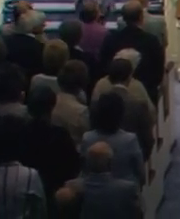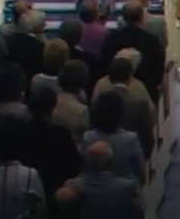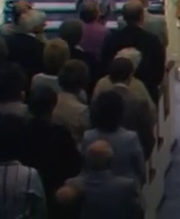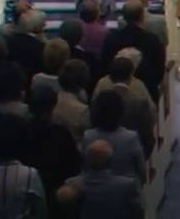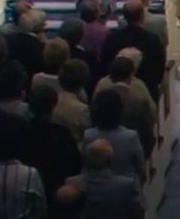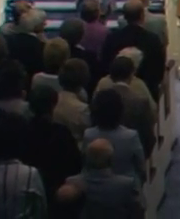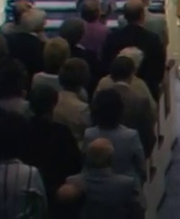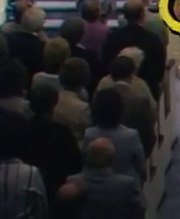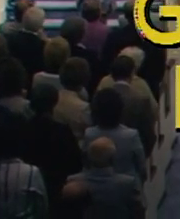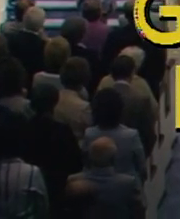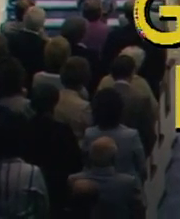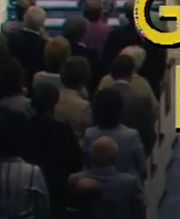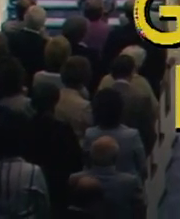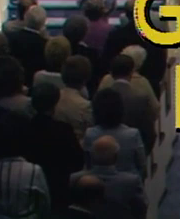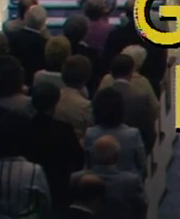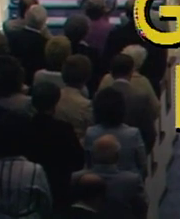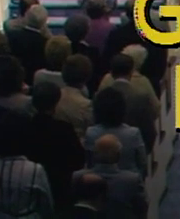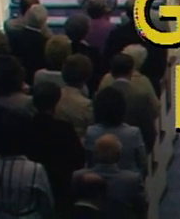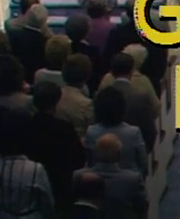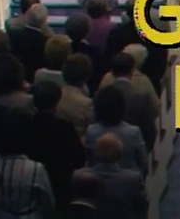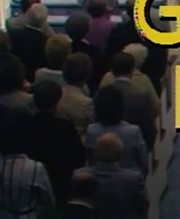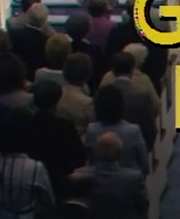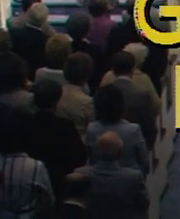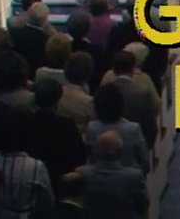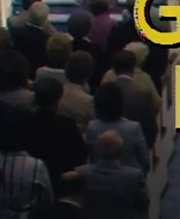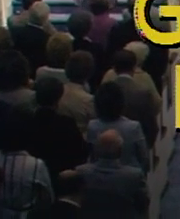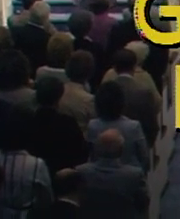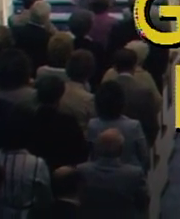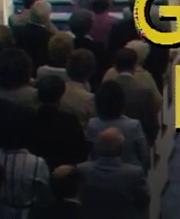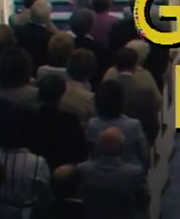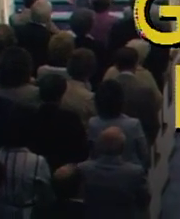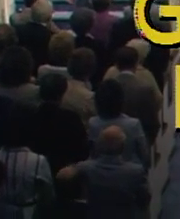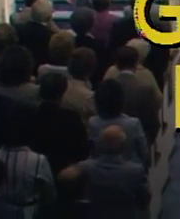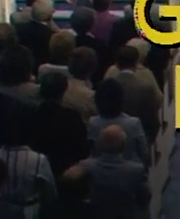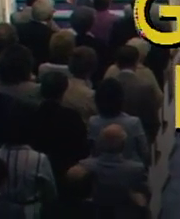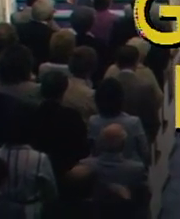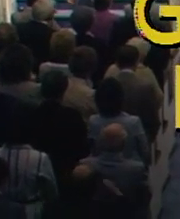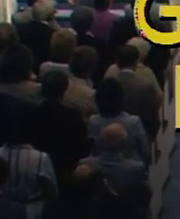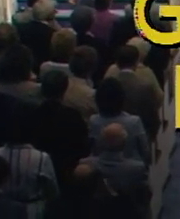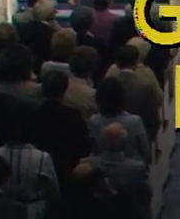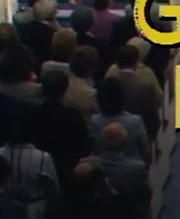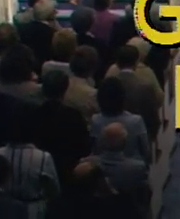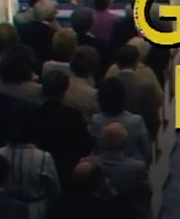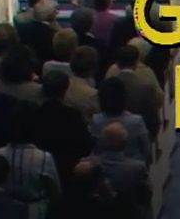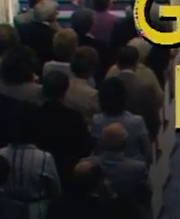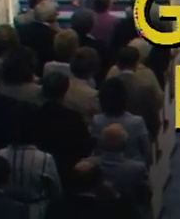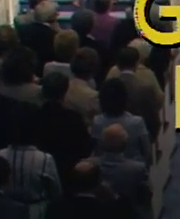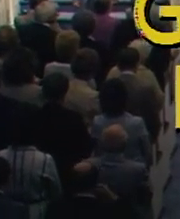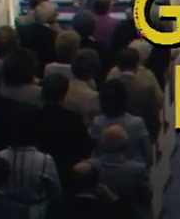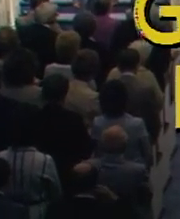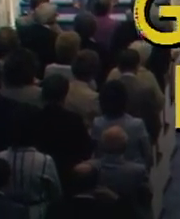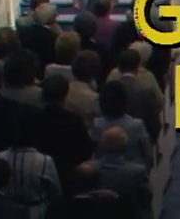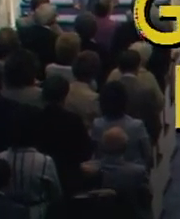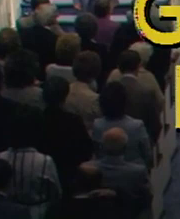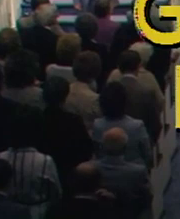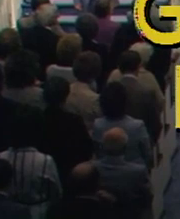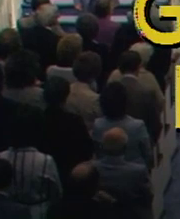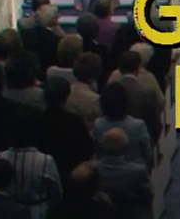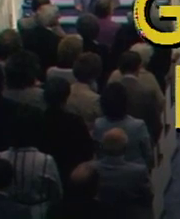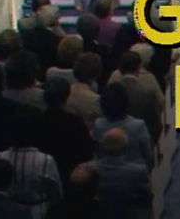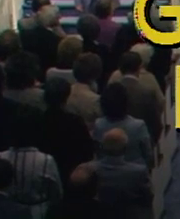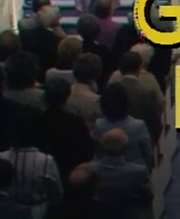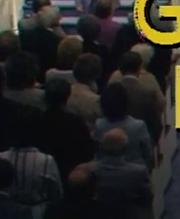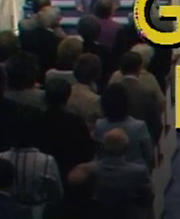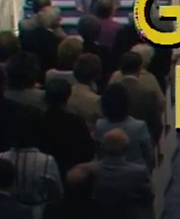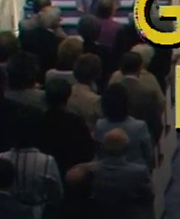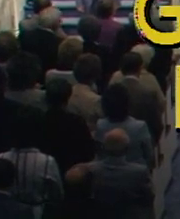Thank you for watching this Old Time Gospel Hour program If you would like to help us take the Gospel